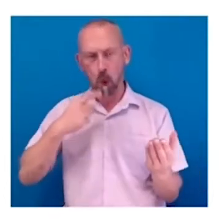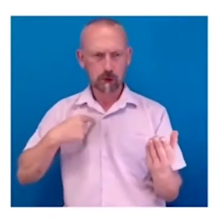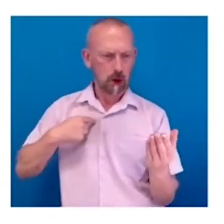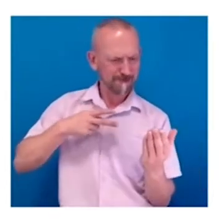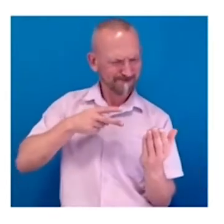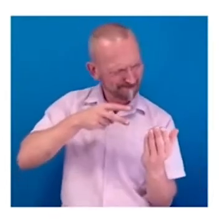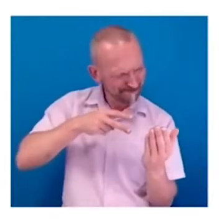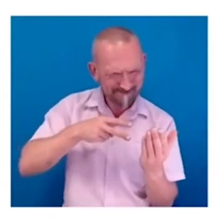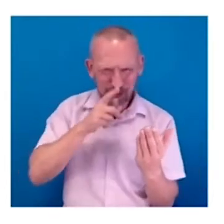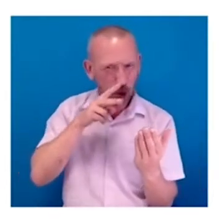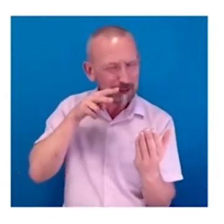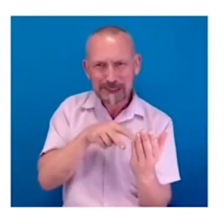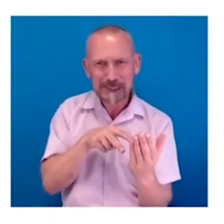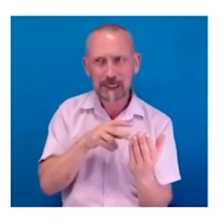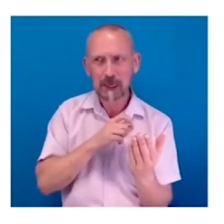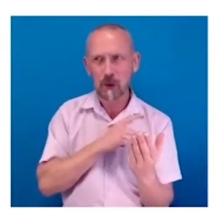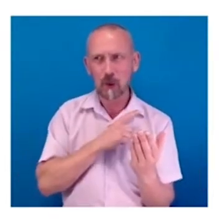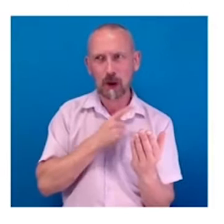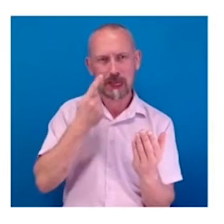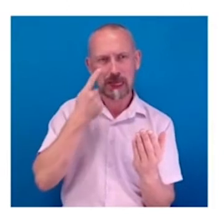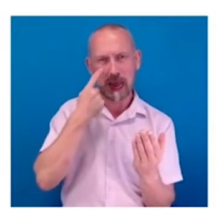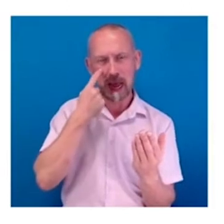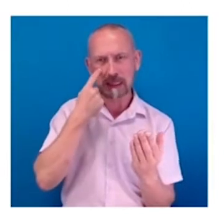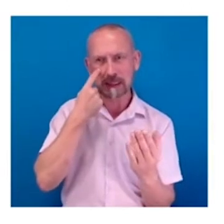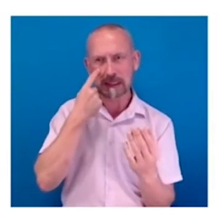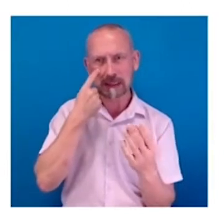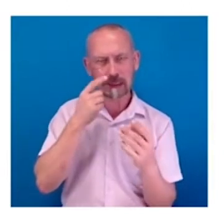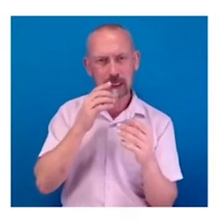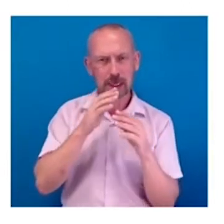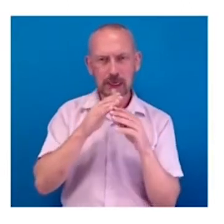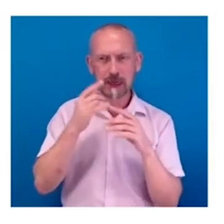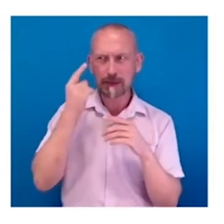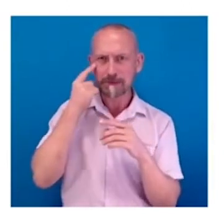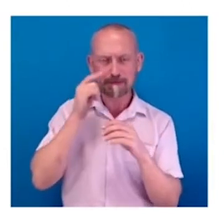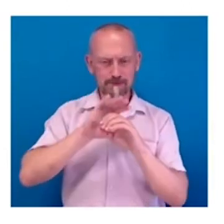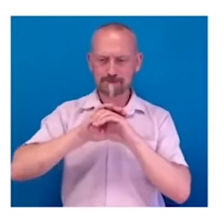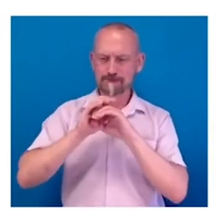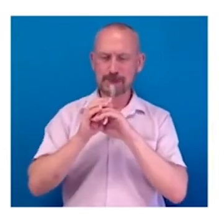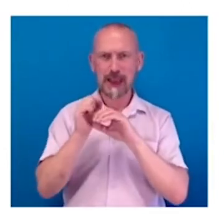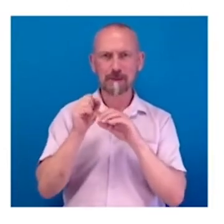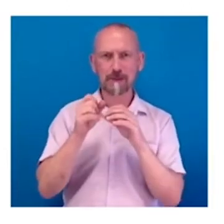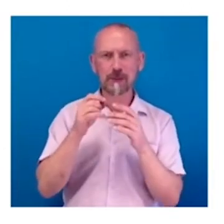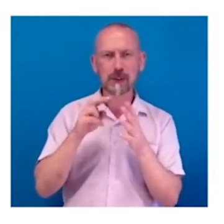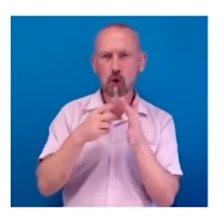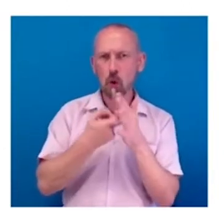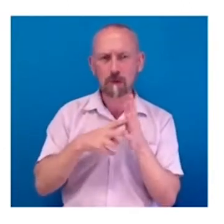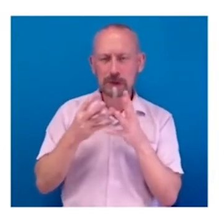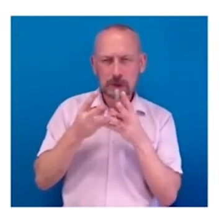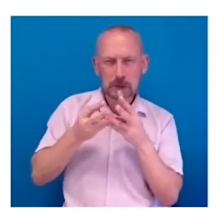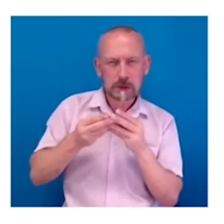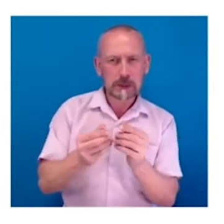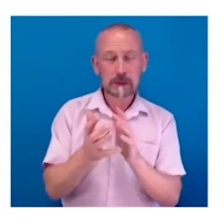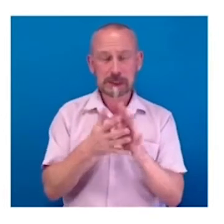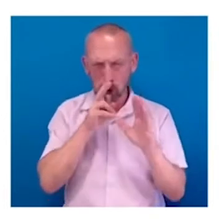physically see it because my eyes do not have enough receptors to, with a fine enough resolution to really make